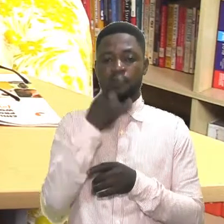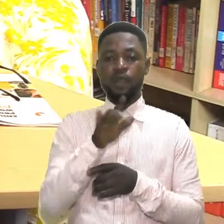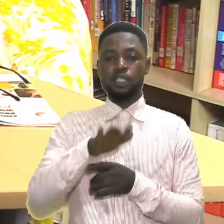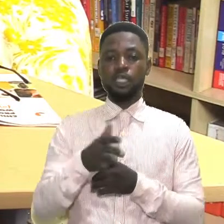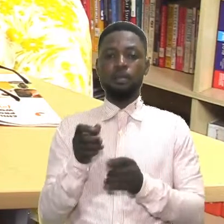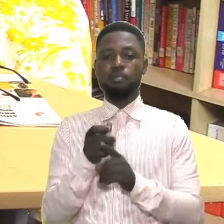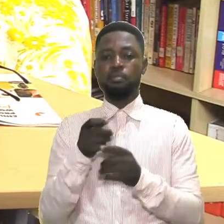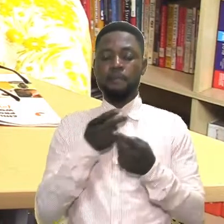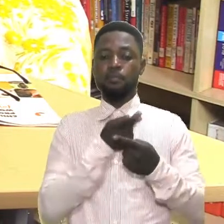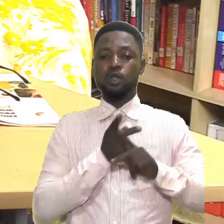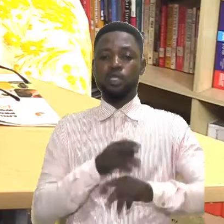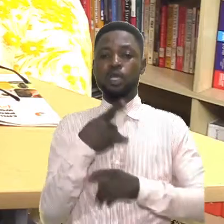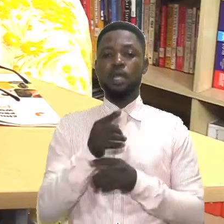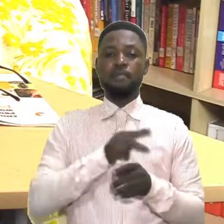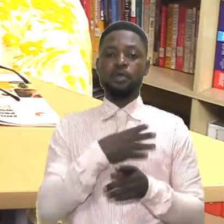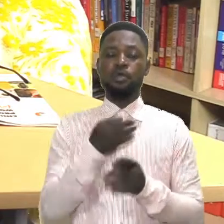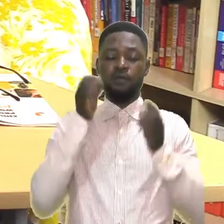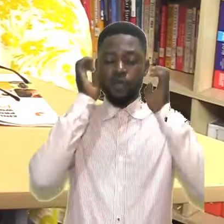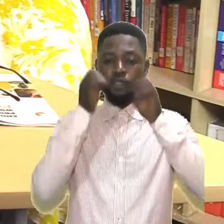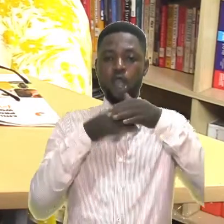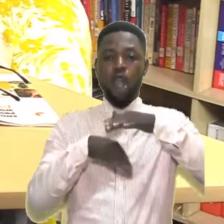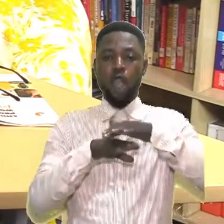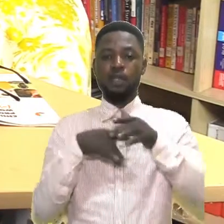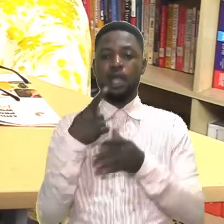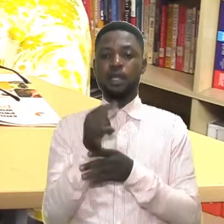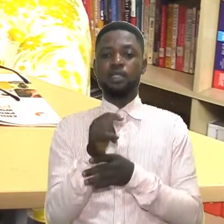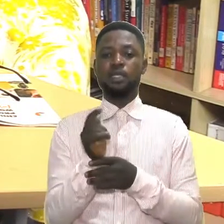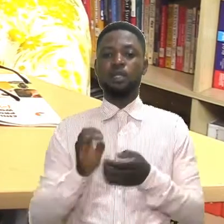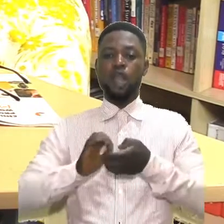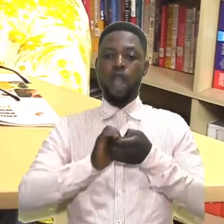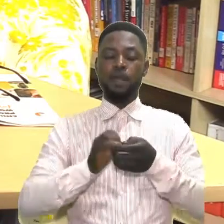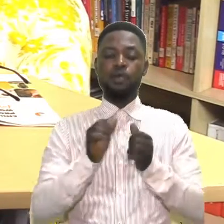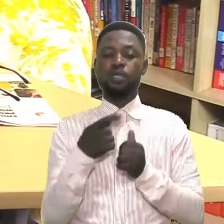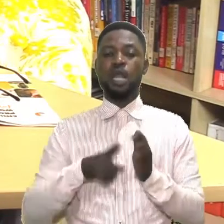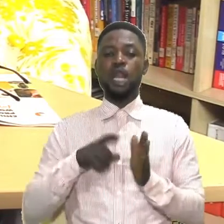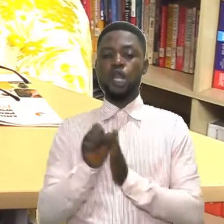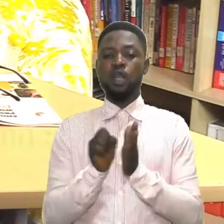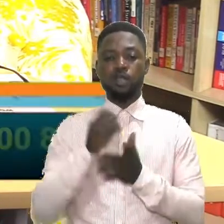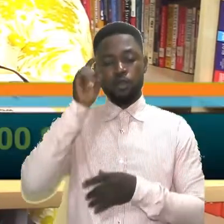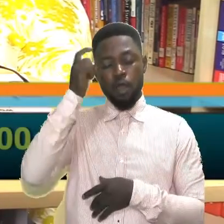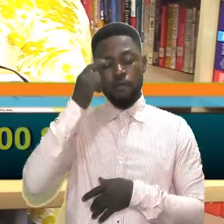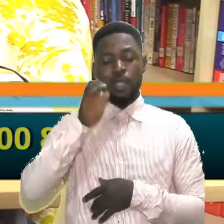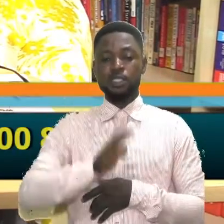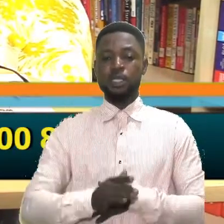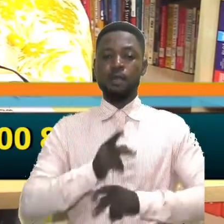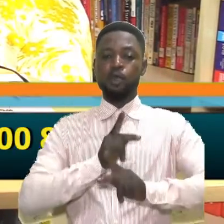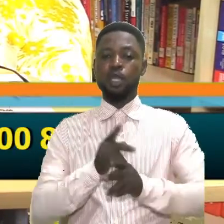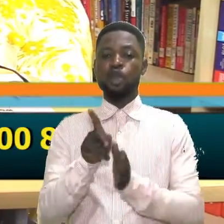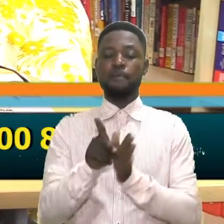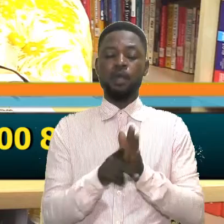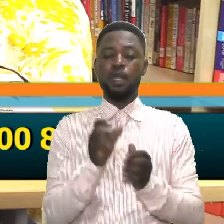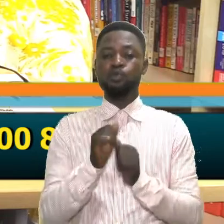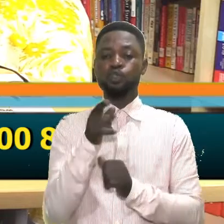agencies. The Ministry of Education has a good plan in place. Under the, in compliance with the legal state government child protection